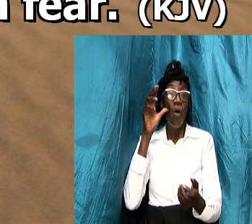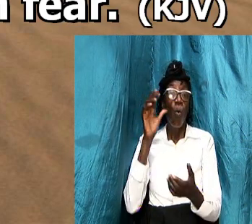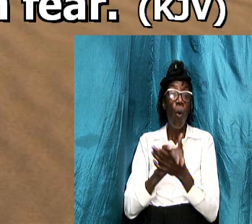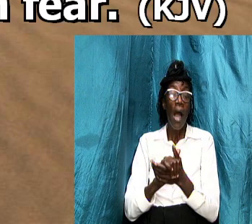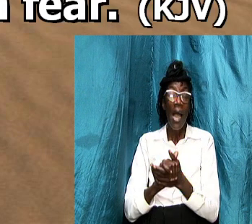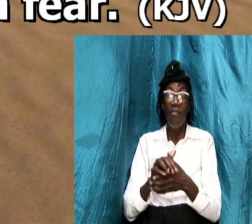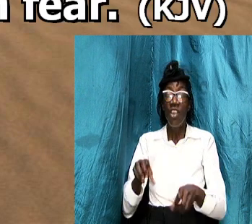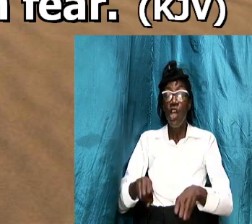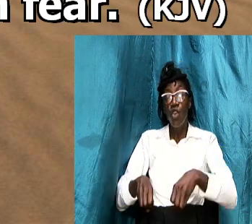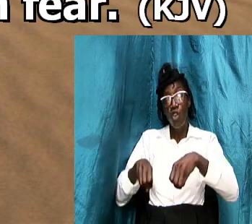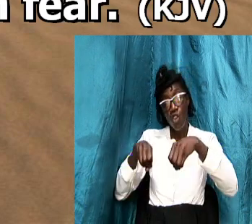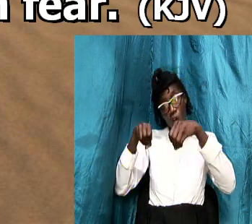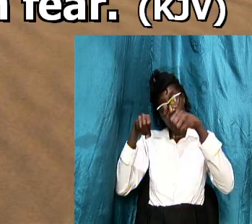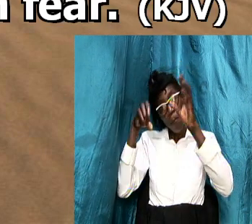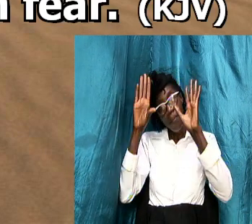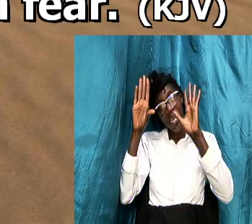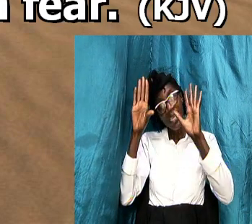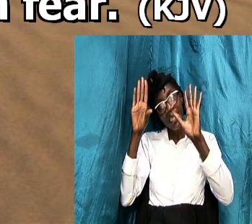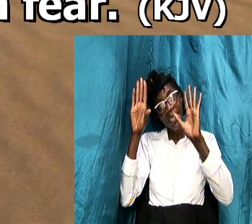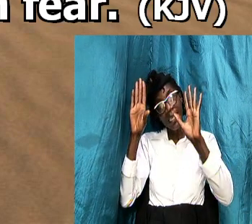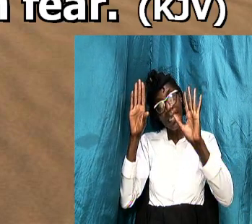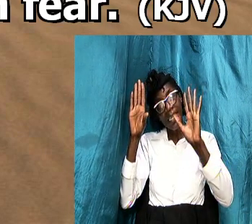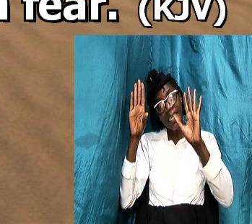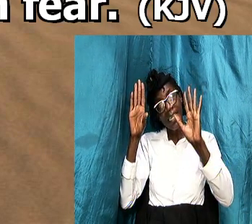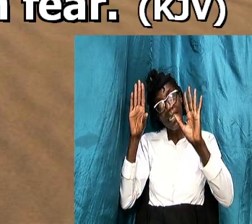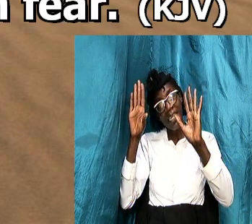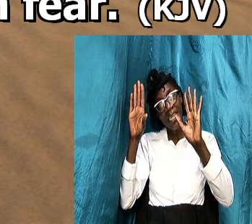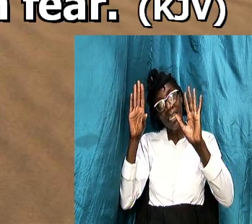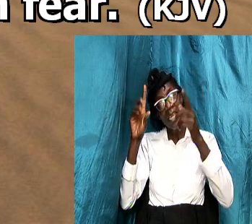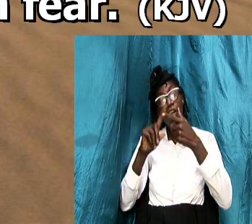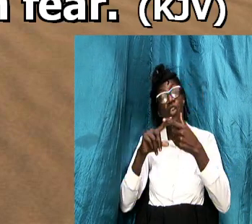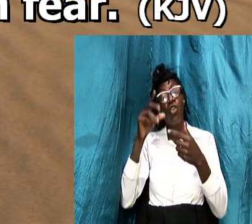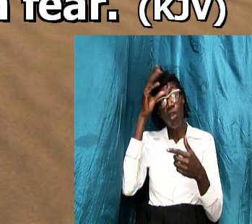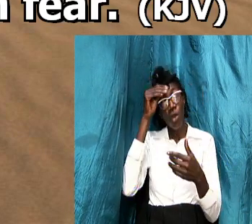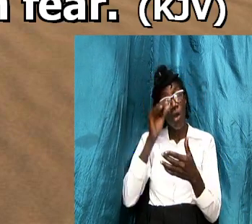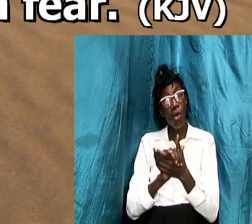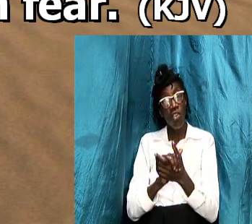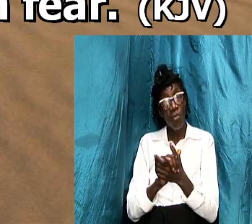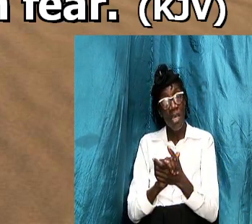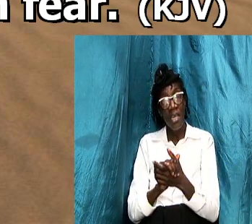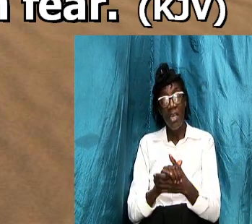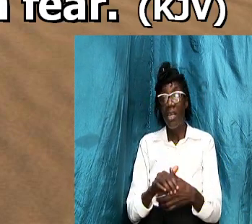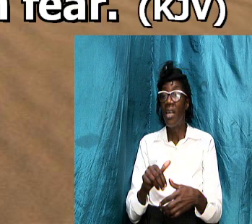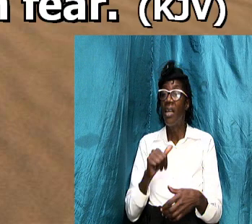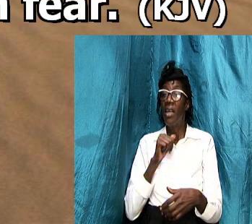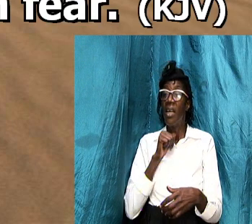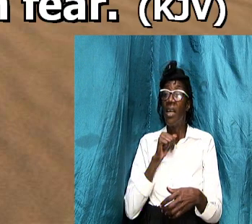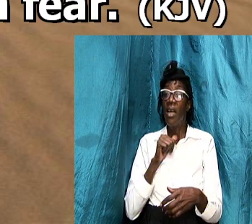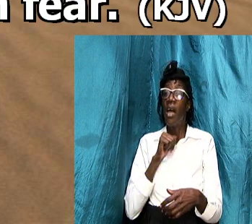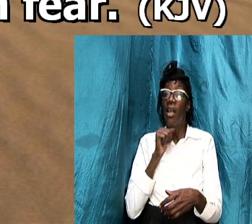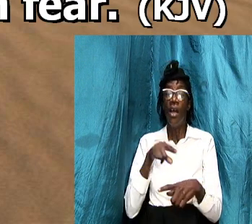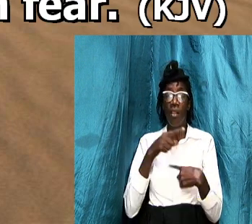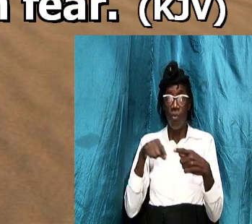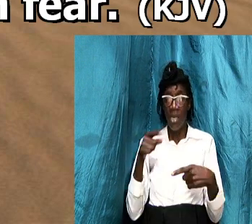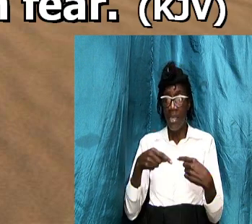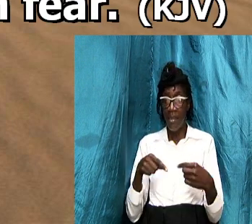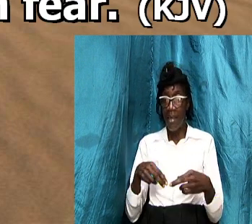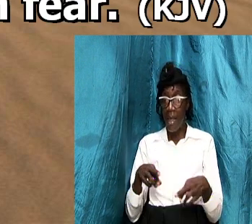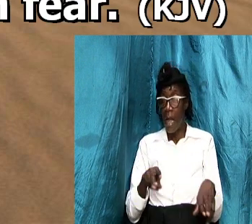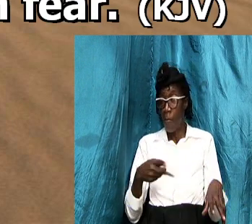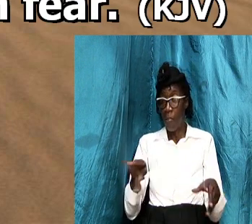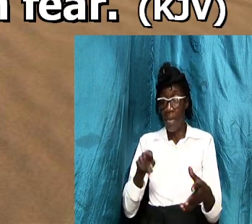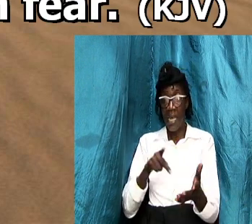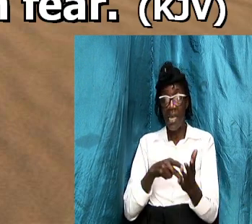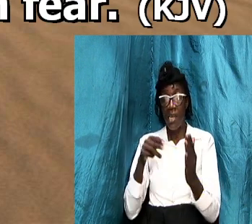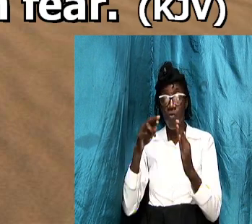to your own husband yield to your own husband it is not when he's playing the role of a good husband or that